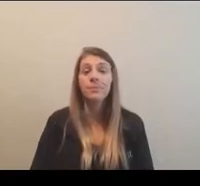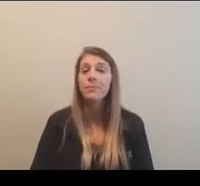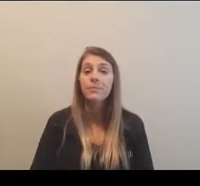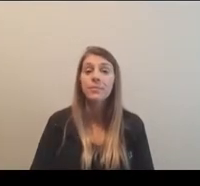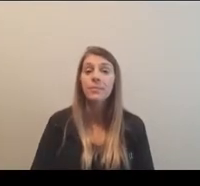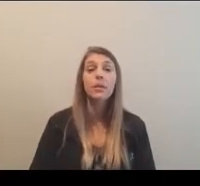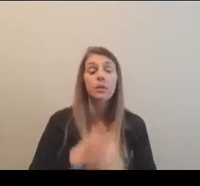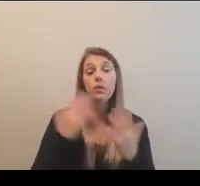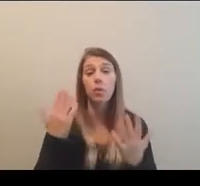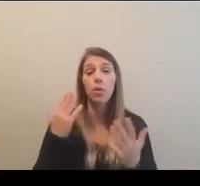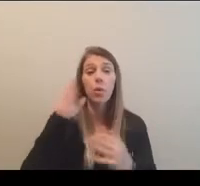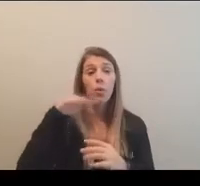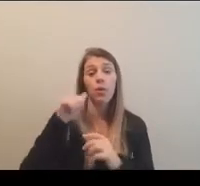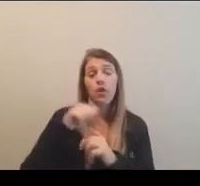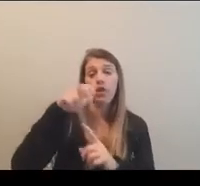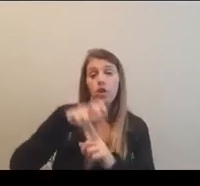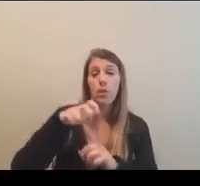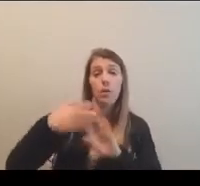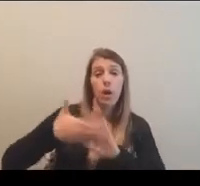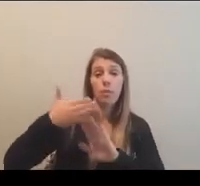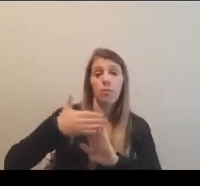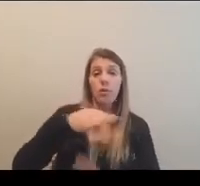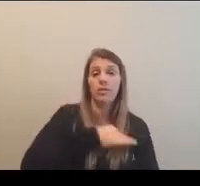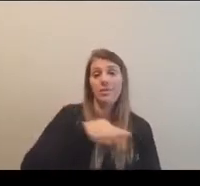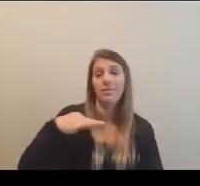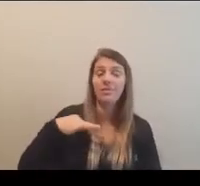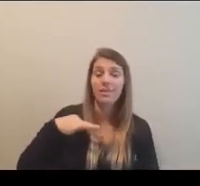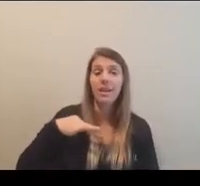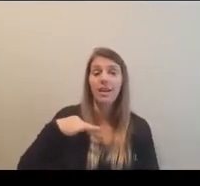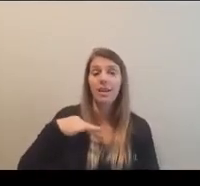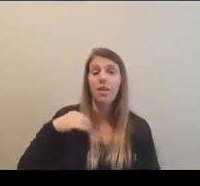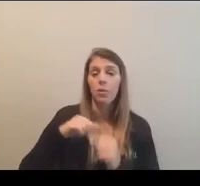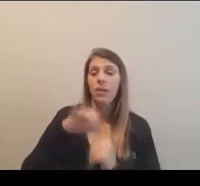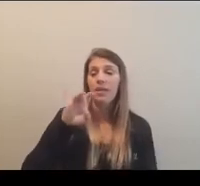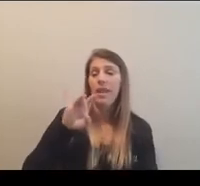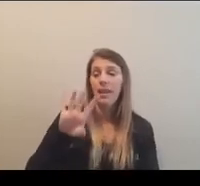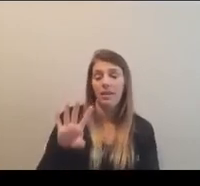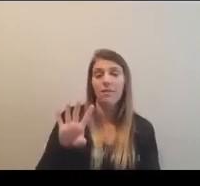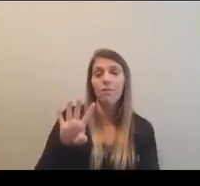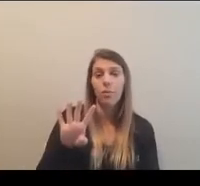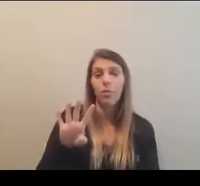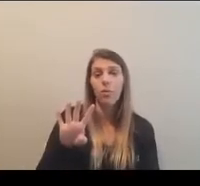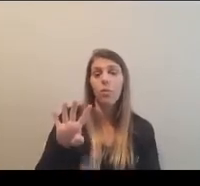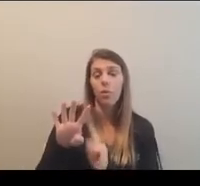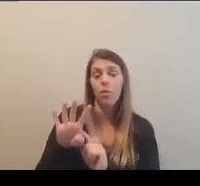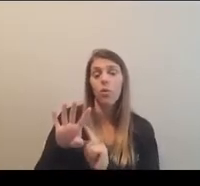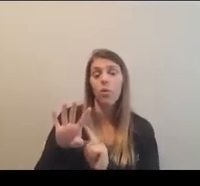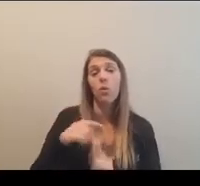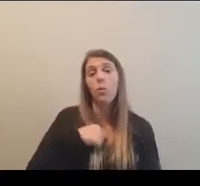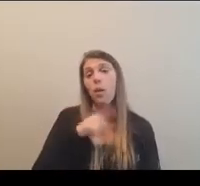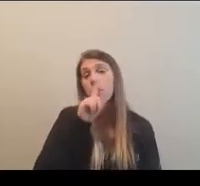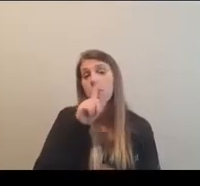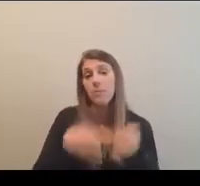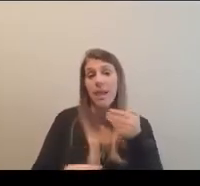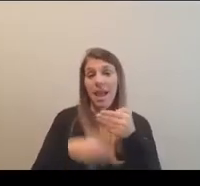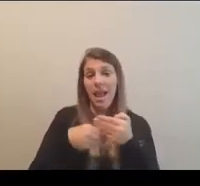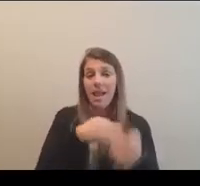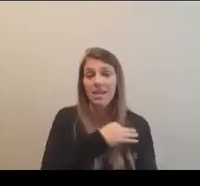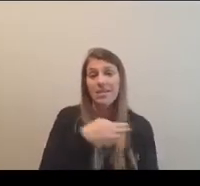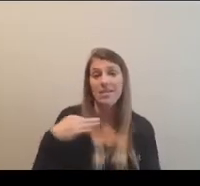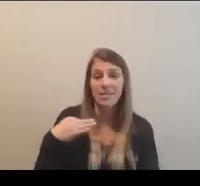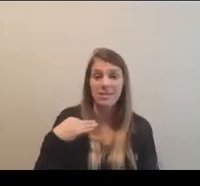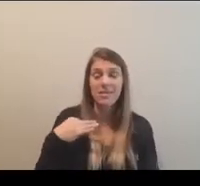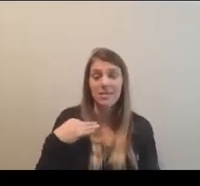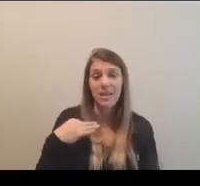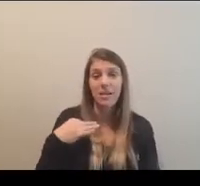with respect to the championships operations staff on, on, uh, with the 84, um, while we've not added staff, um, I do want,